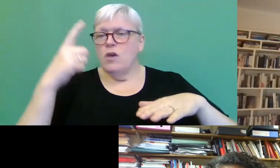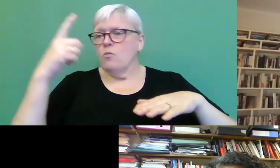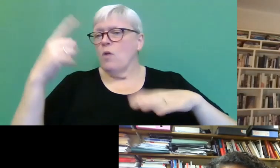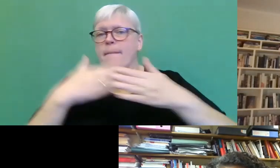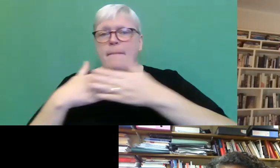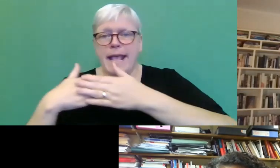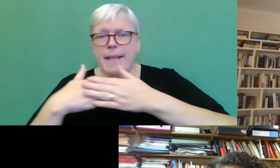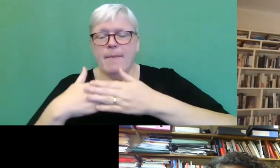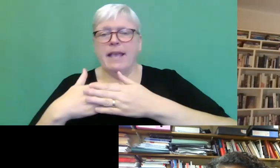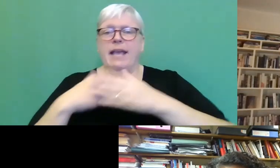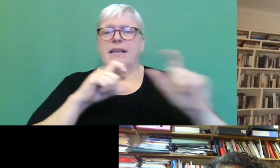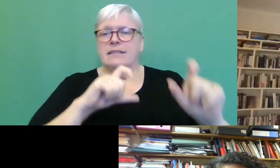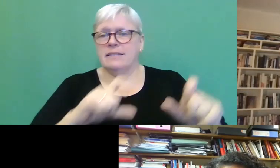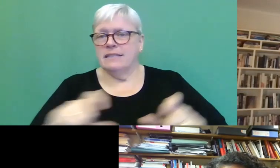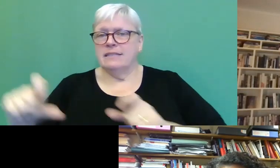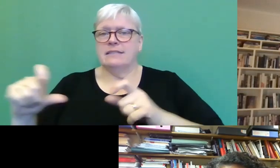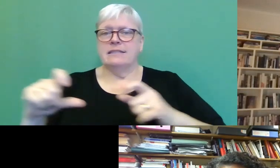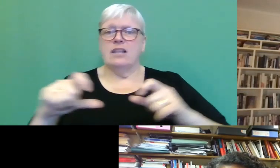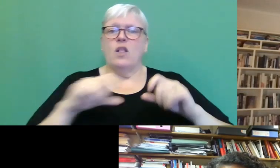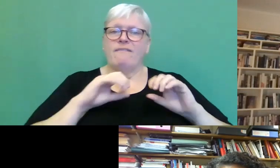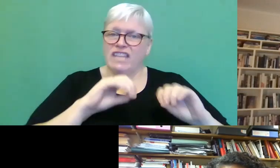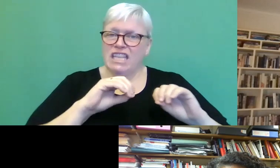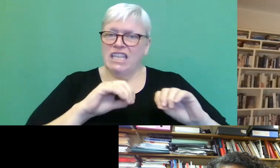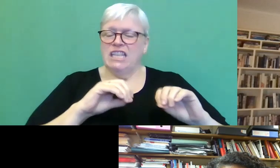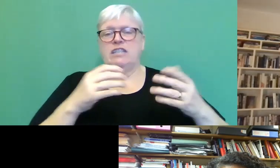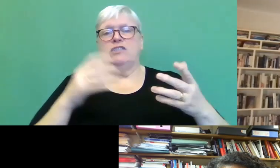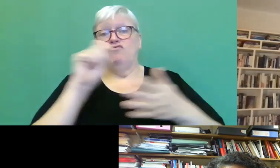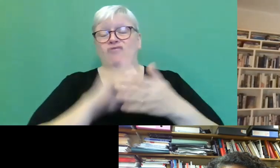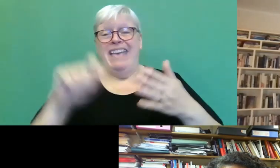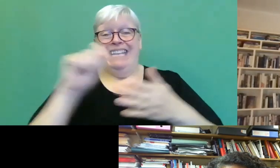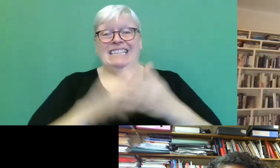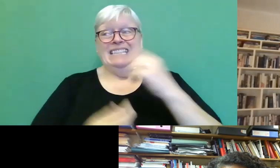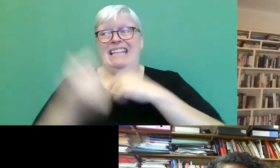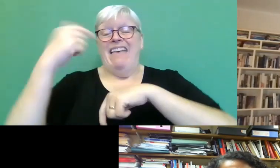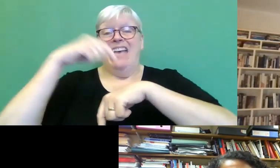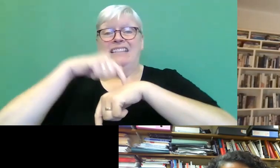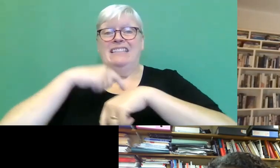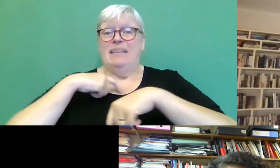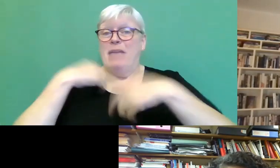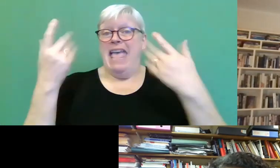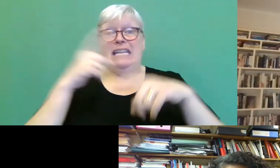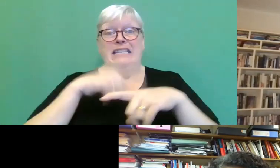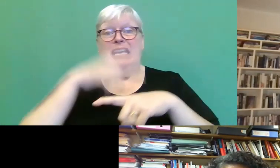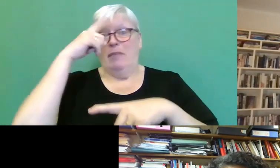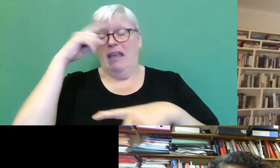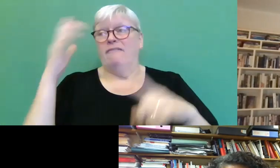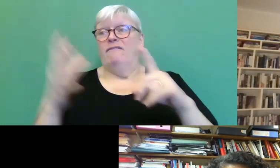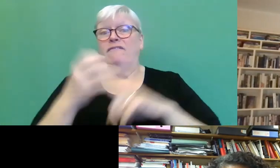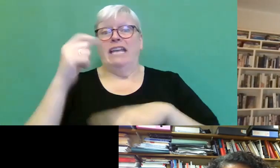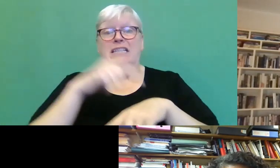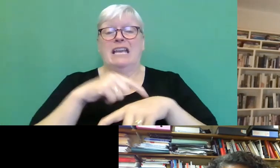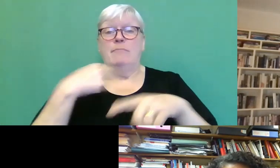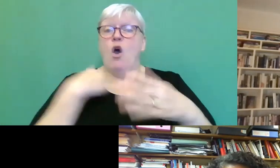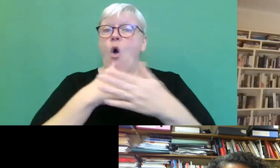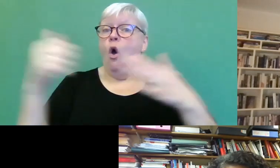here I was still nursing. So writing at that stage was whenever and however, and often in the middle of the night